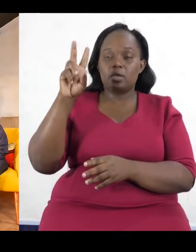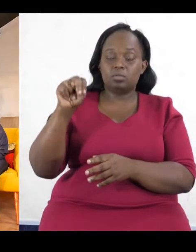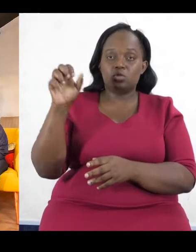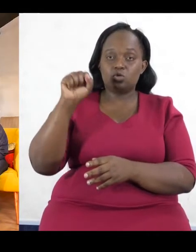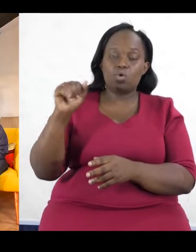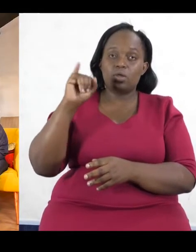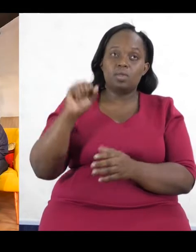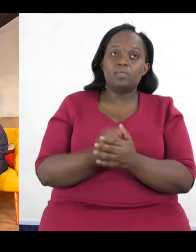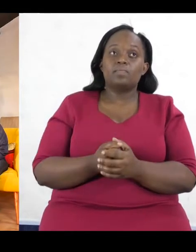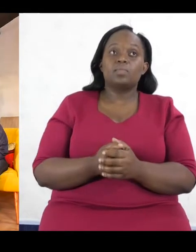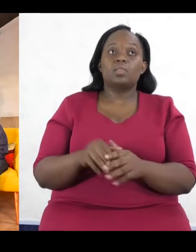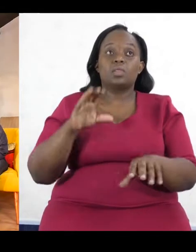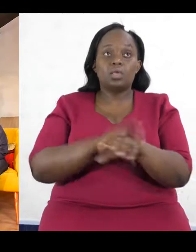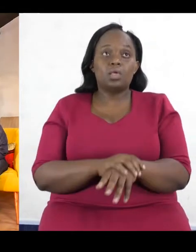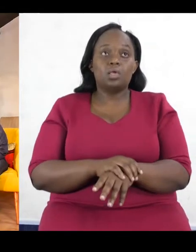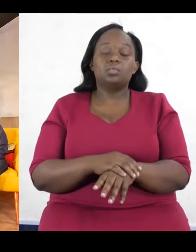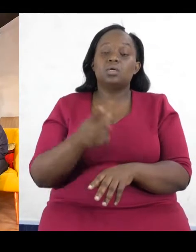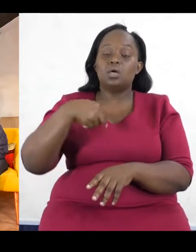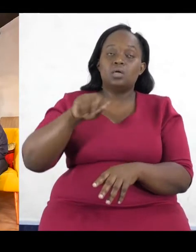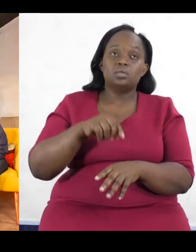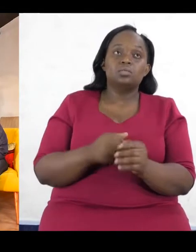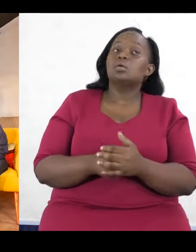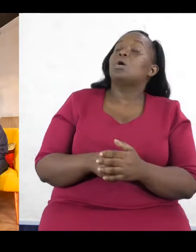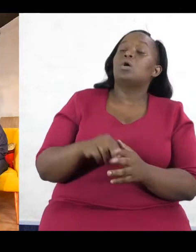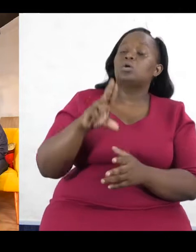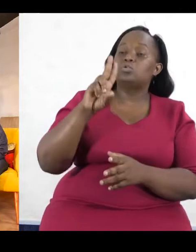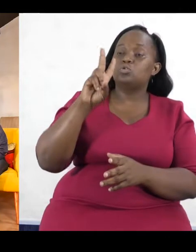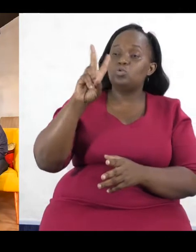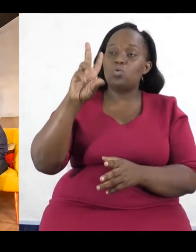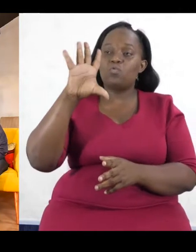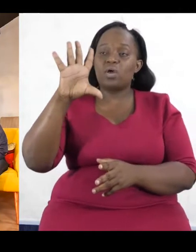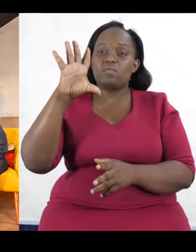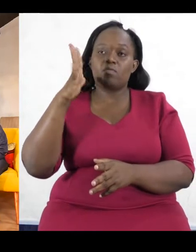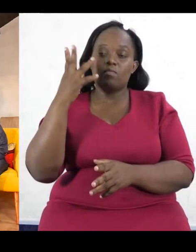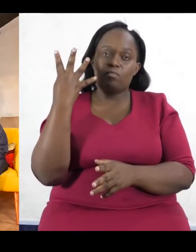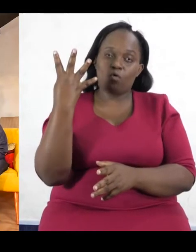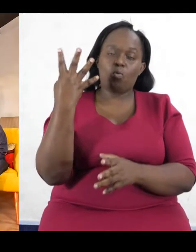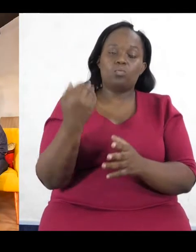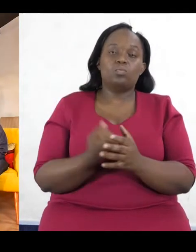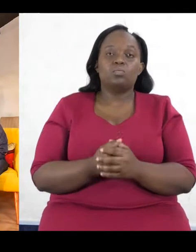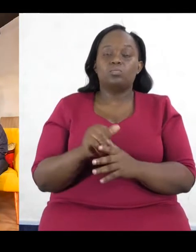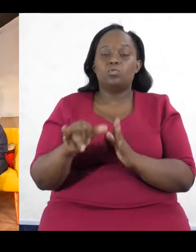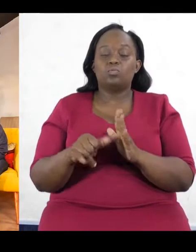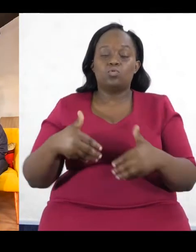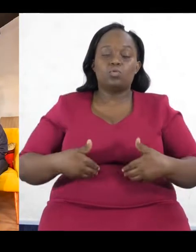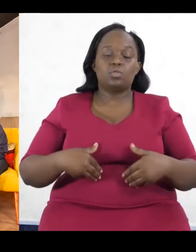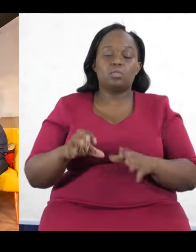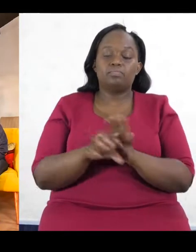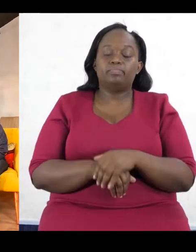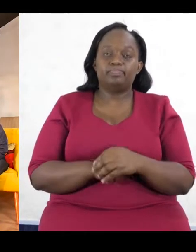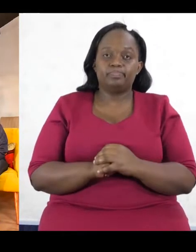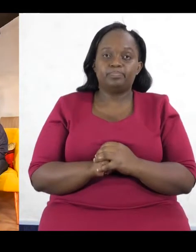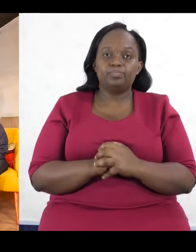with Silantoi. And on YouTube, Is That So with Silantoi as well. And as usual, you can find us on Twitter, LinkedIn, and